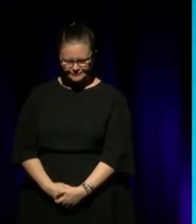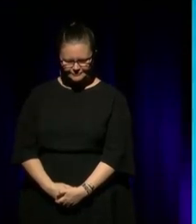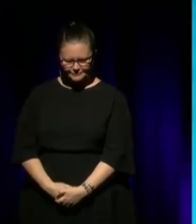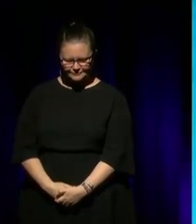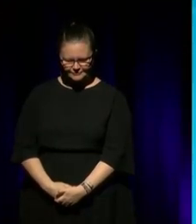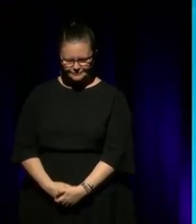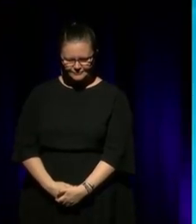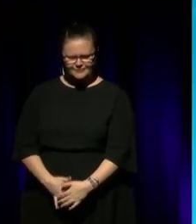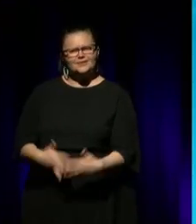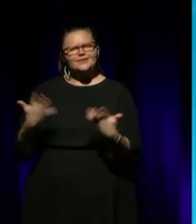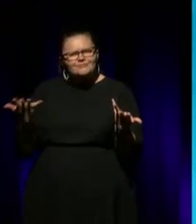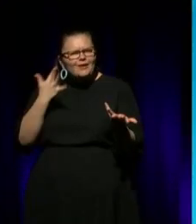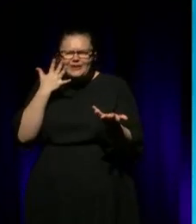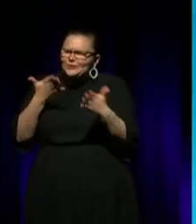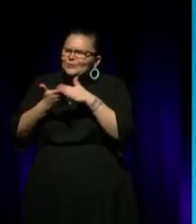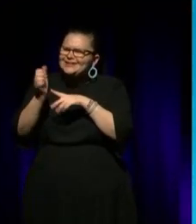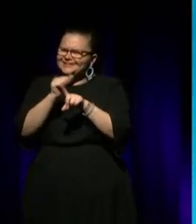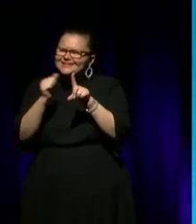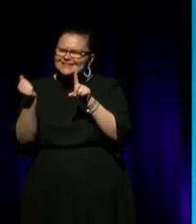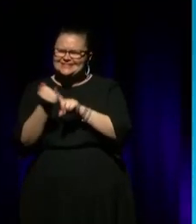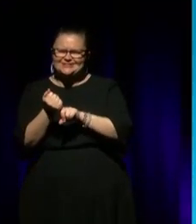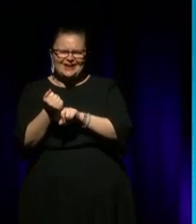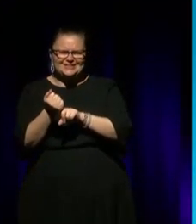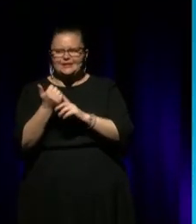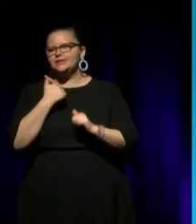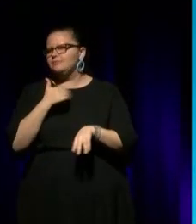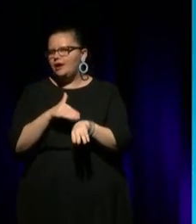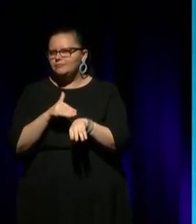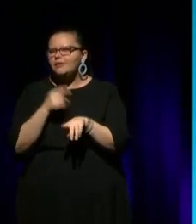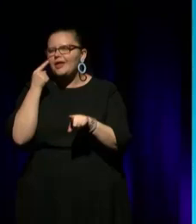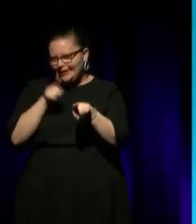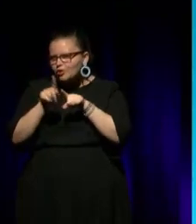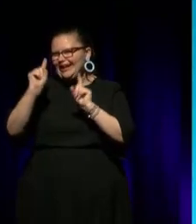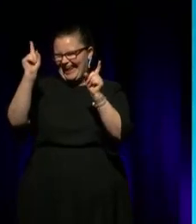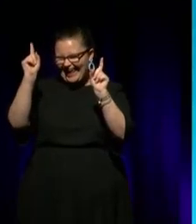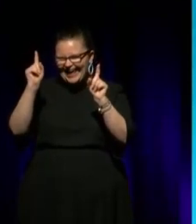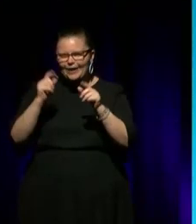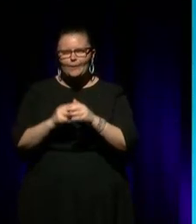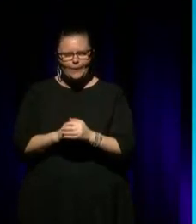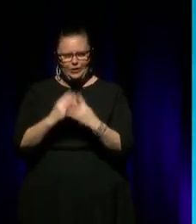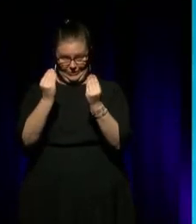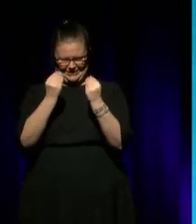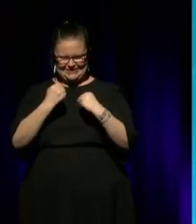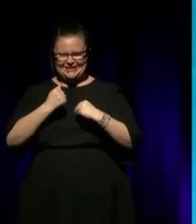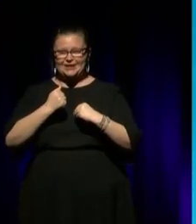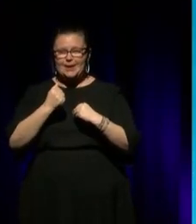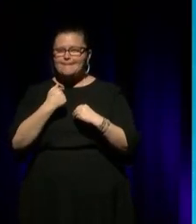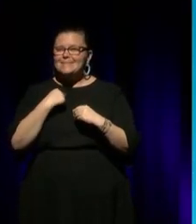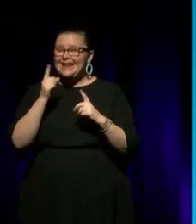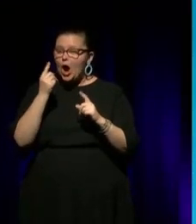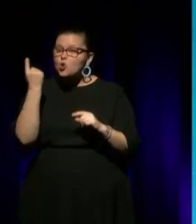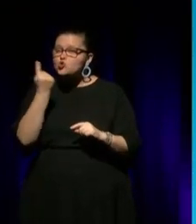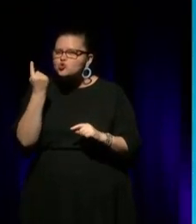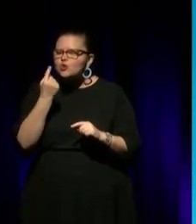Well, no, when you're in this situation, you think you have to... That's my problem. I think I'm learning that now. You know who's teaching me that now? My three-year-old granddaughter, Mila.